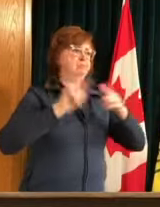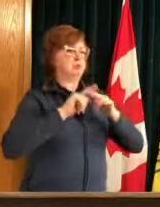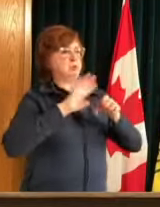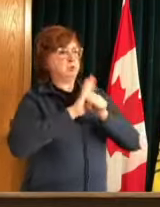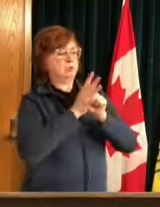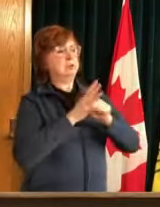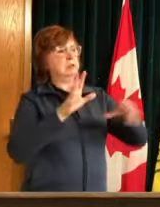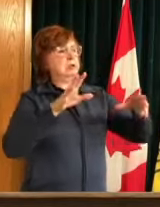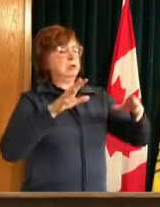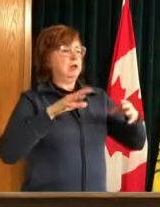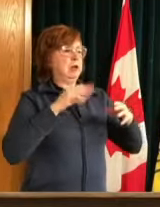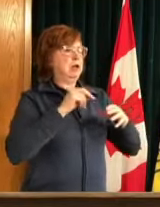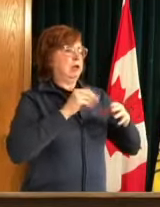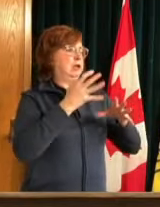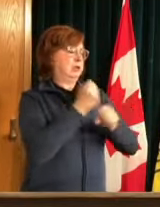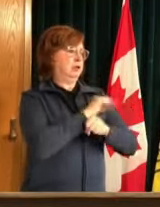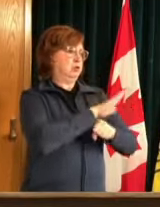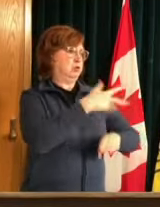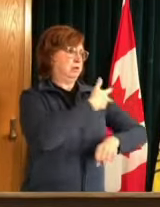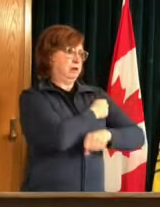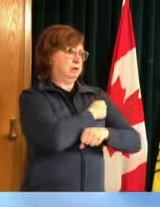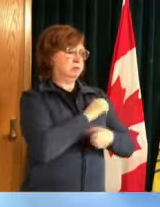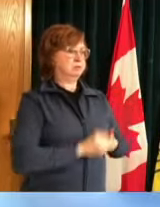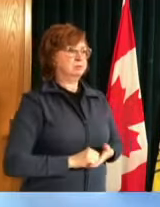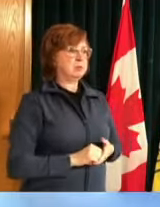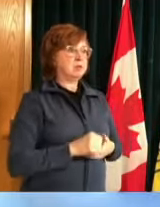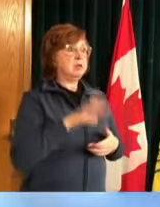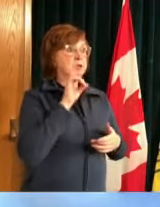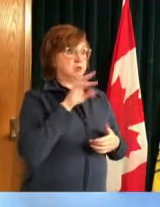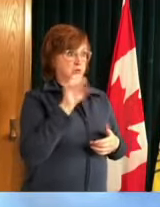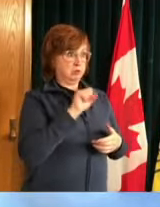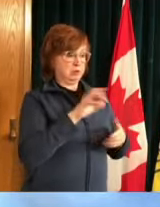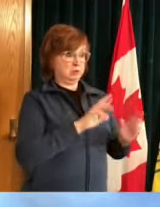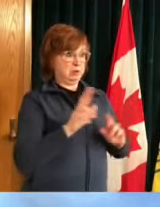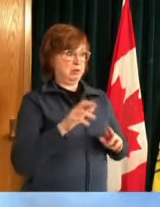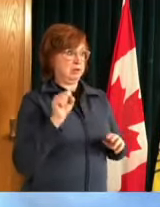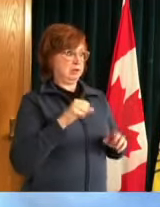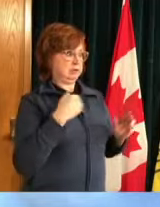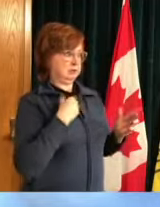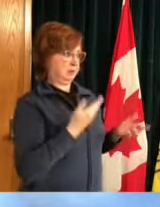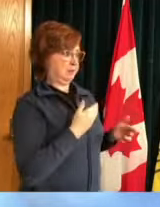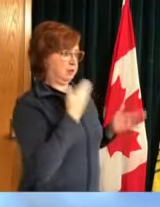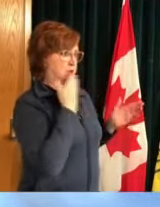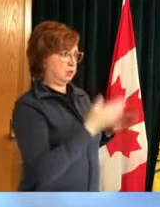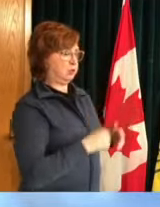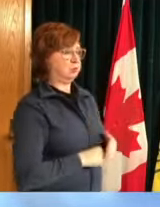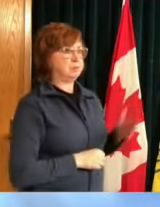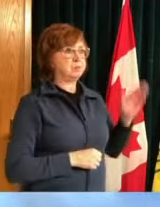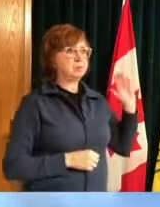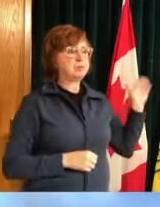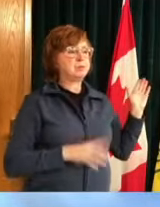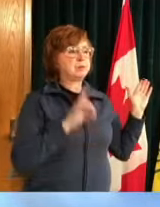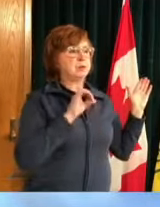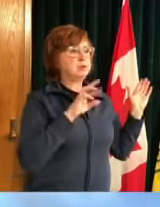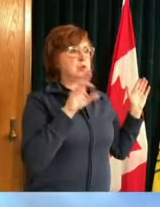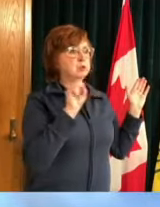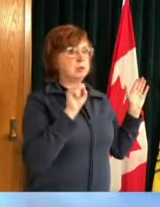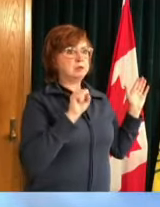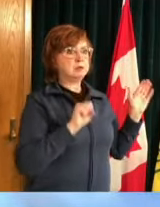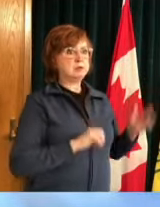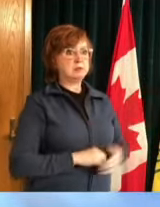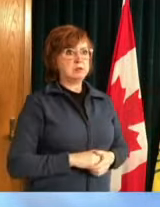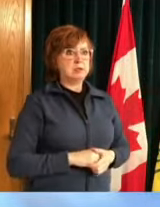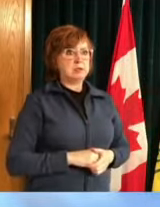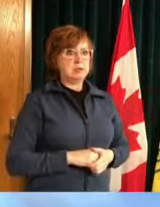the line yes i am premier thank you so um first of all i'll begin by offering my condolences